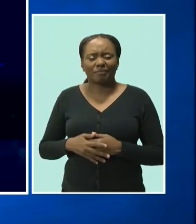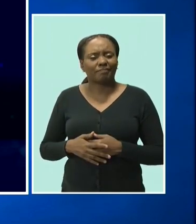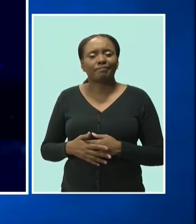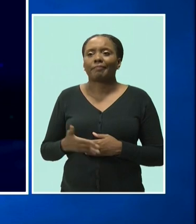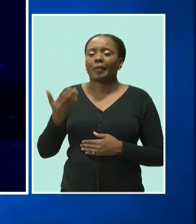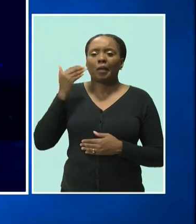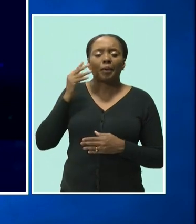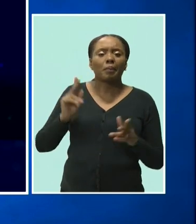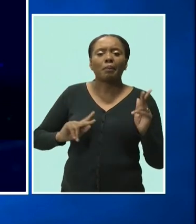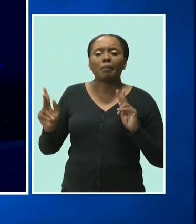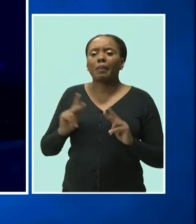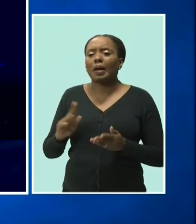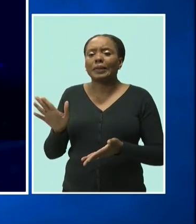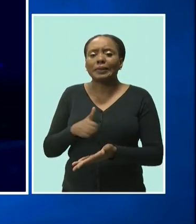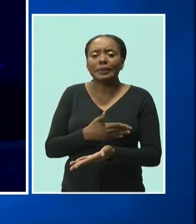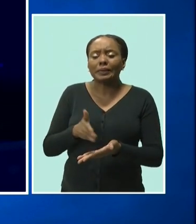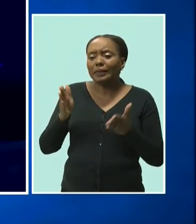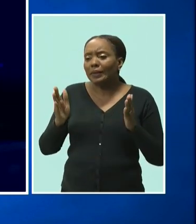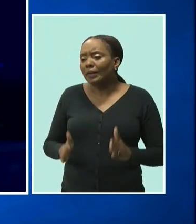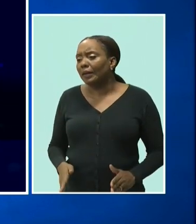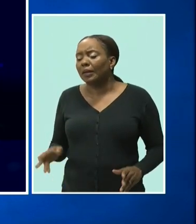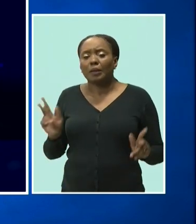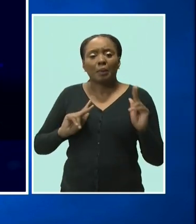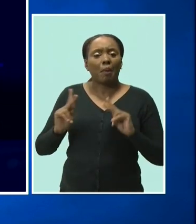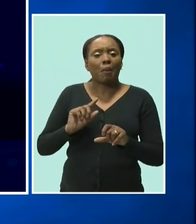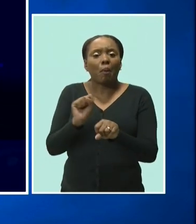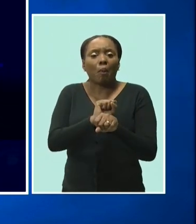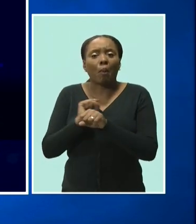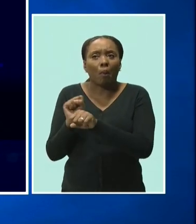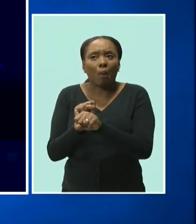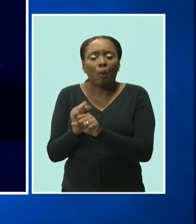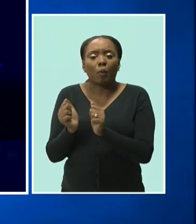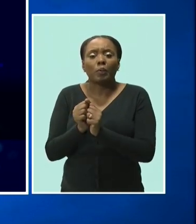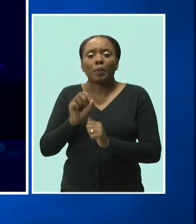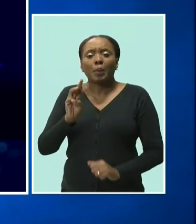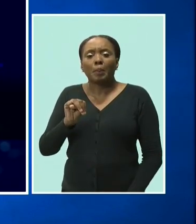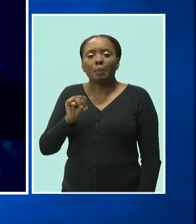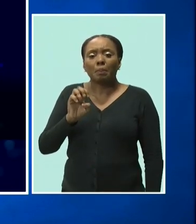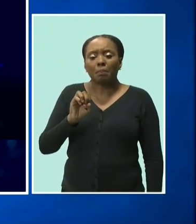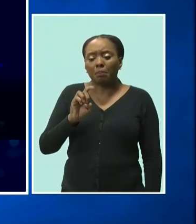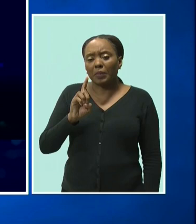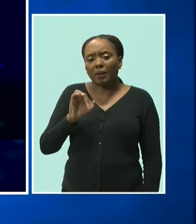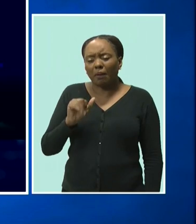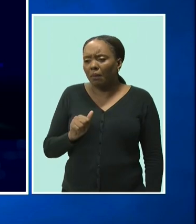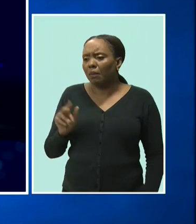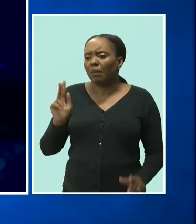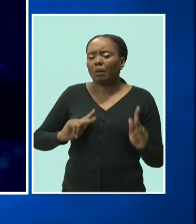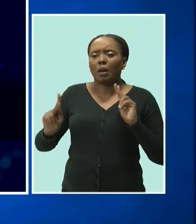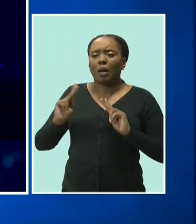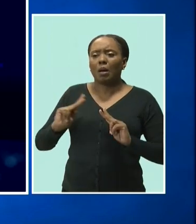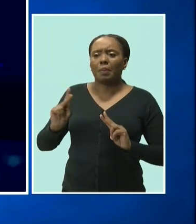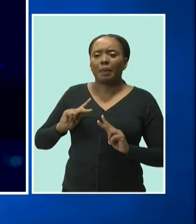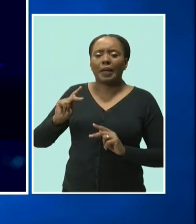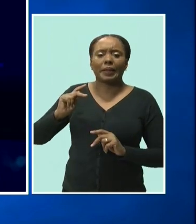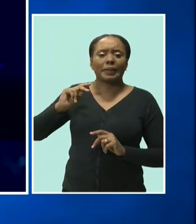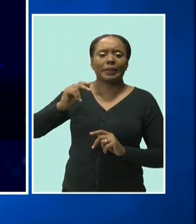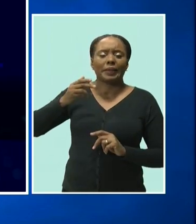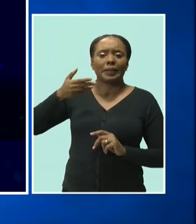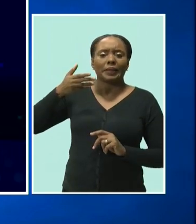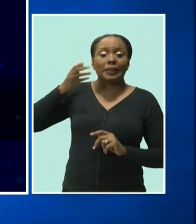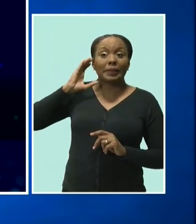entertainment sector, his colleagues in broadcasting and his radio fans, will miss him deeply after his almost 22 years on air.